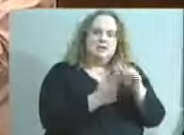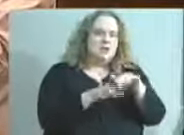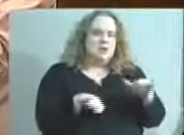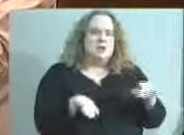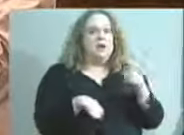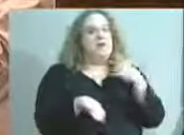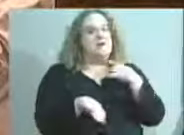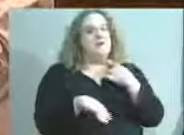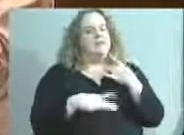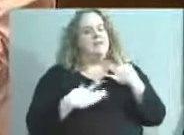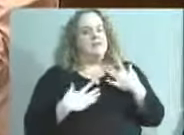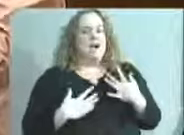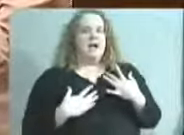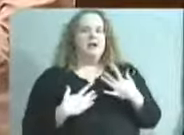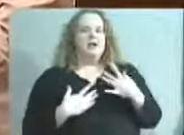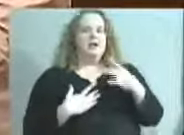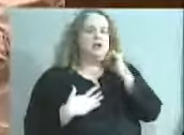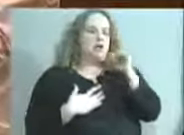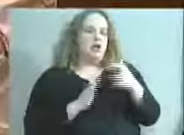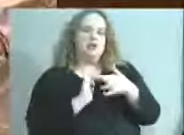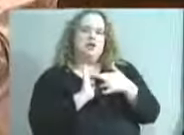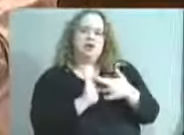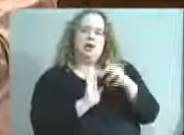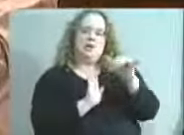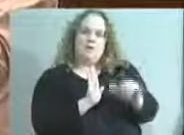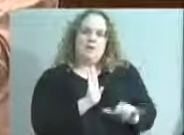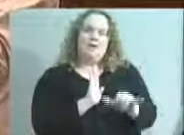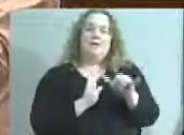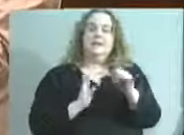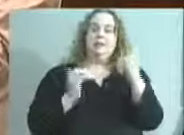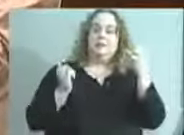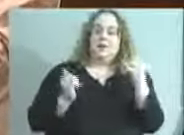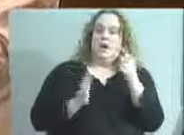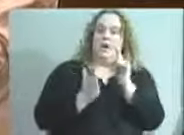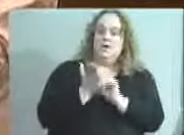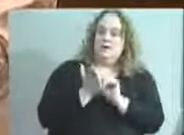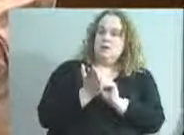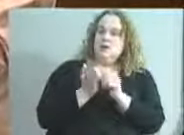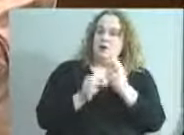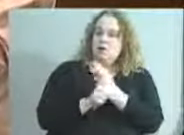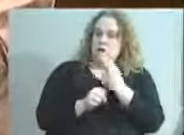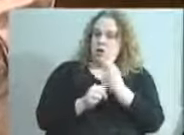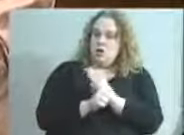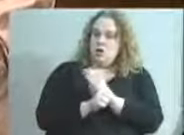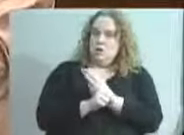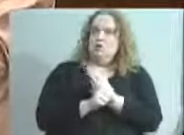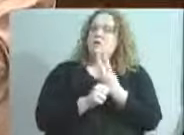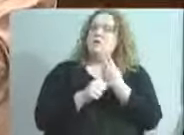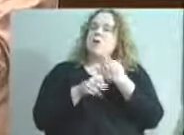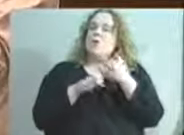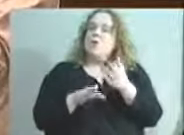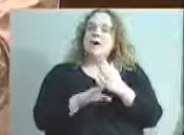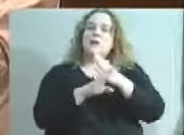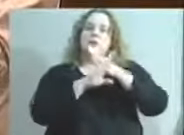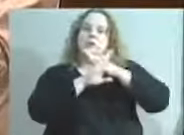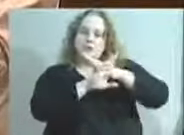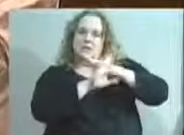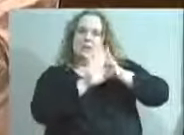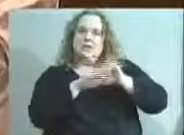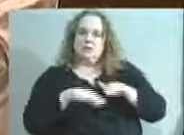that. In today's Courier-Journal, Superintendent Hargan says the use of restraint and seclusion is a way to protect the child.